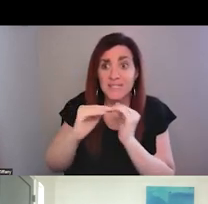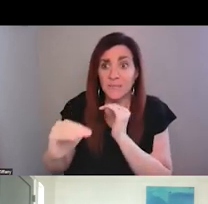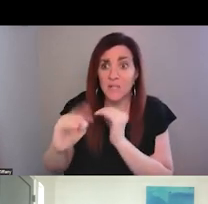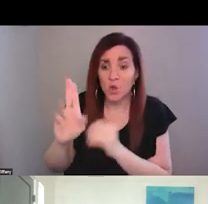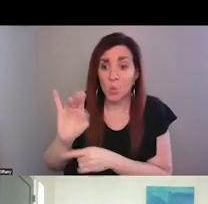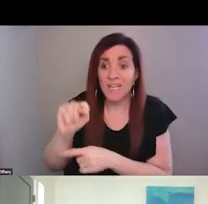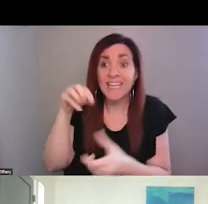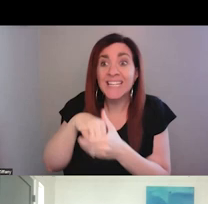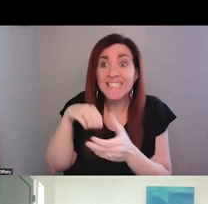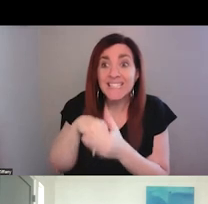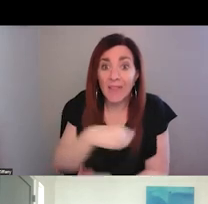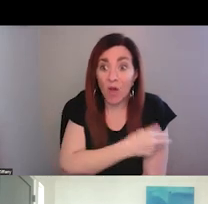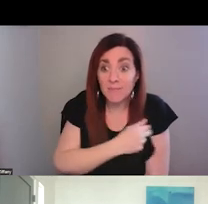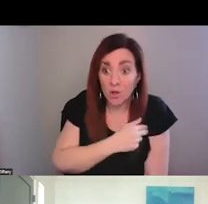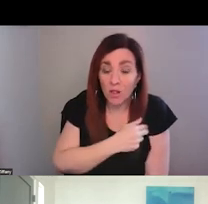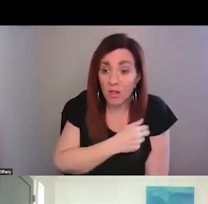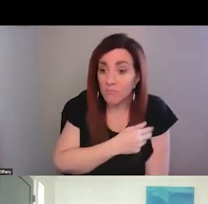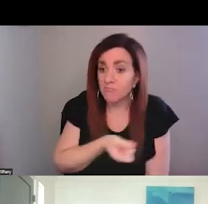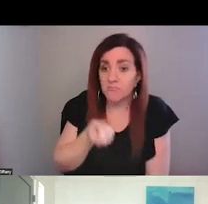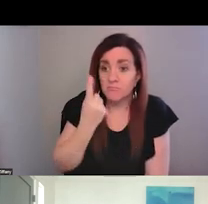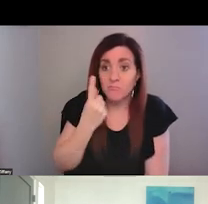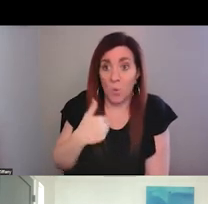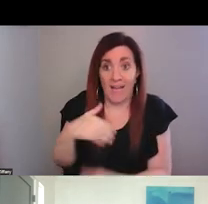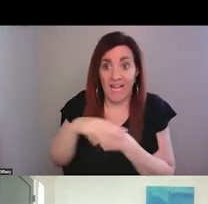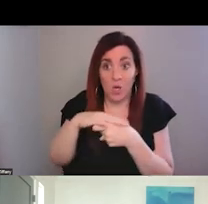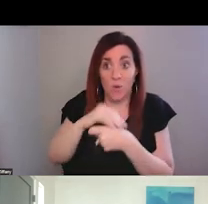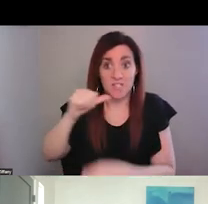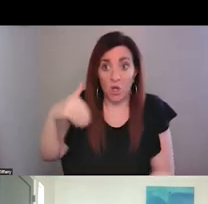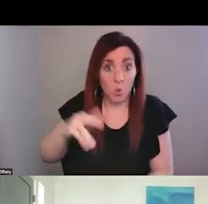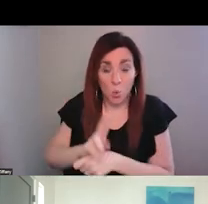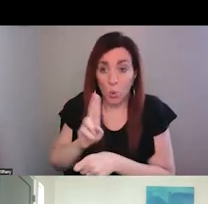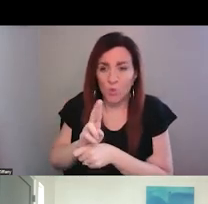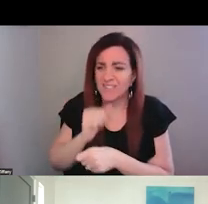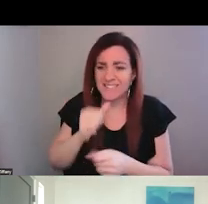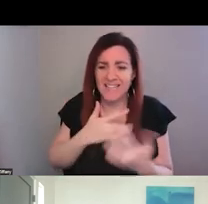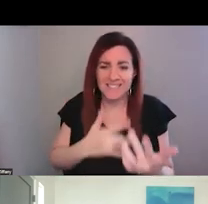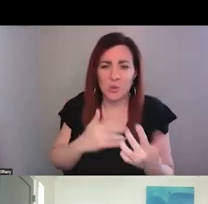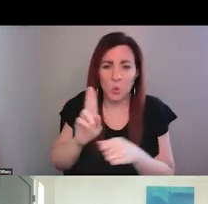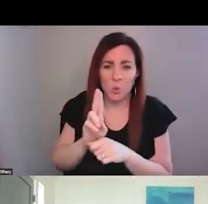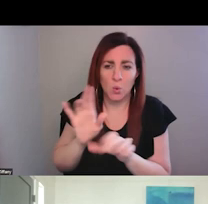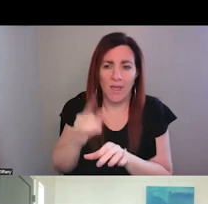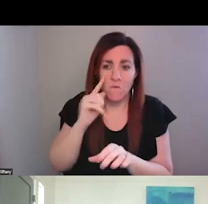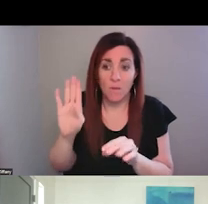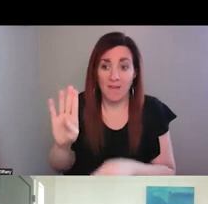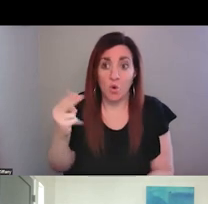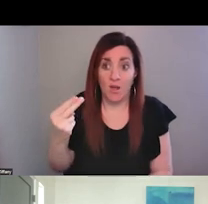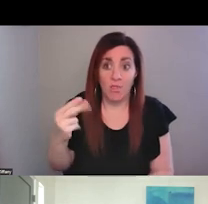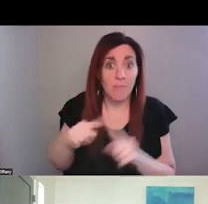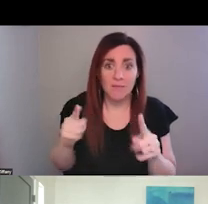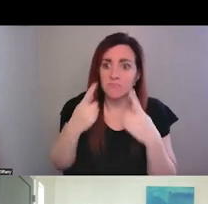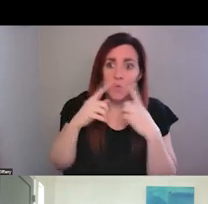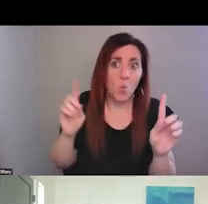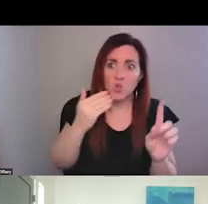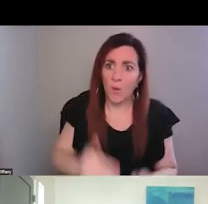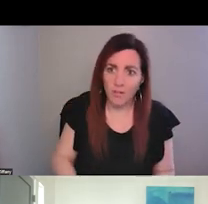inside of a hospital. Um, we had an area that wasn't used, um, not typically done for behavioral health, um, but it actually worked very, very